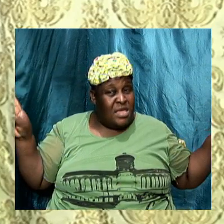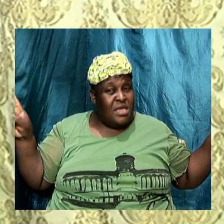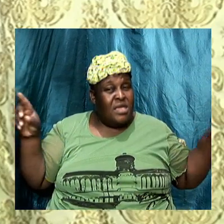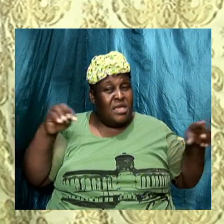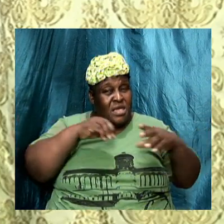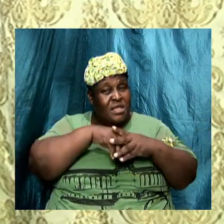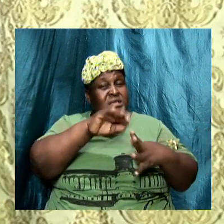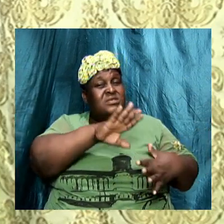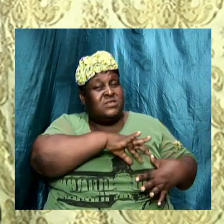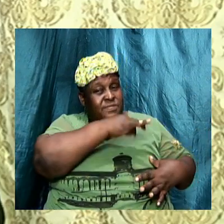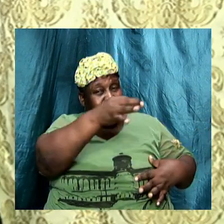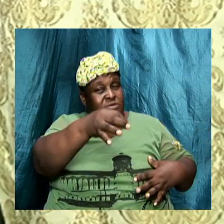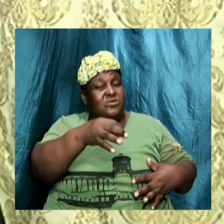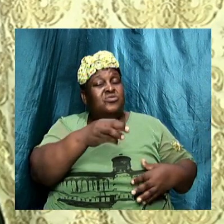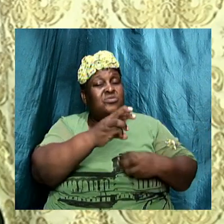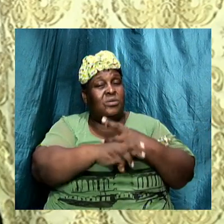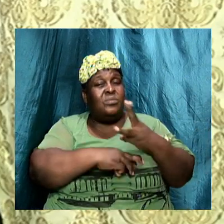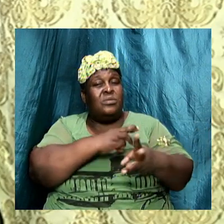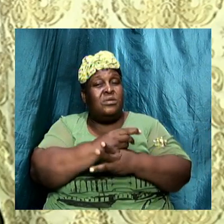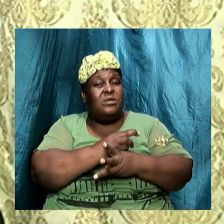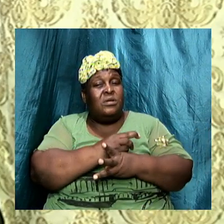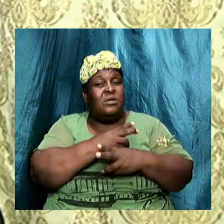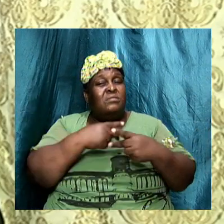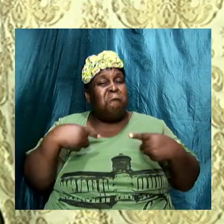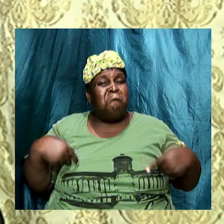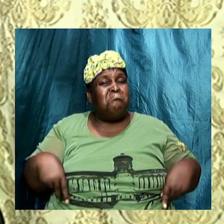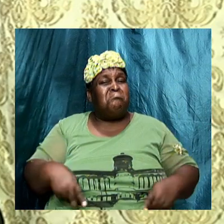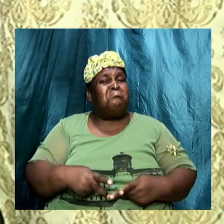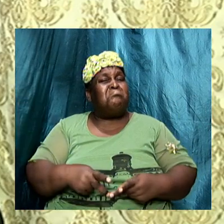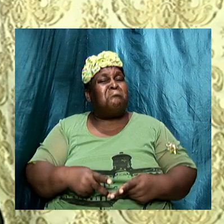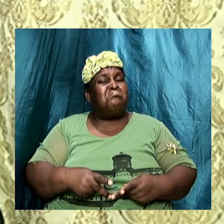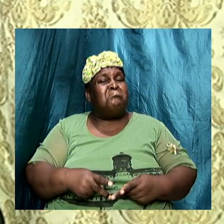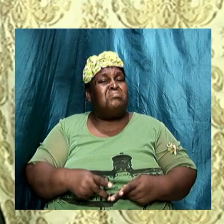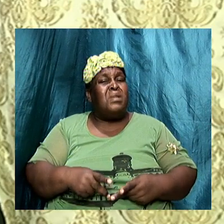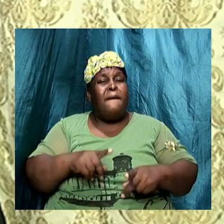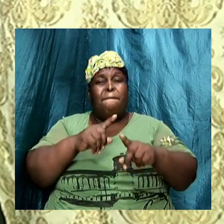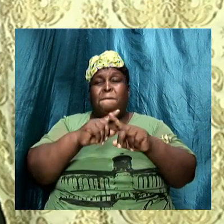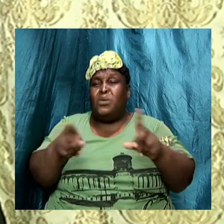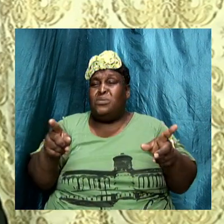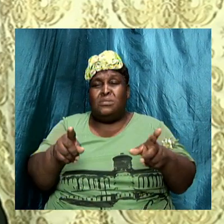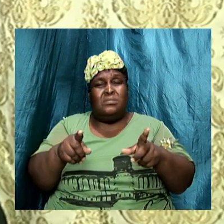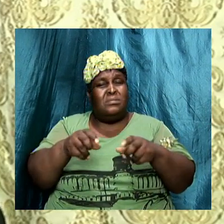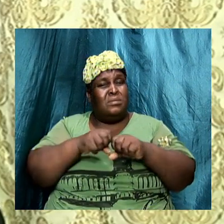the Pharisees not really so bad but the Sadducees man